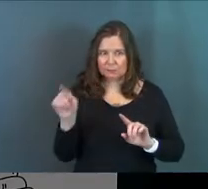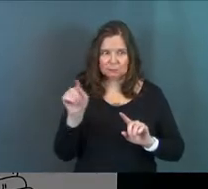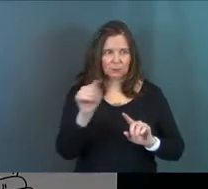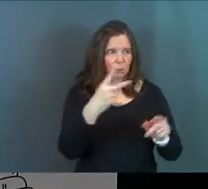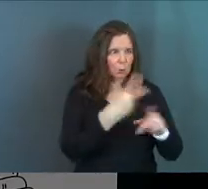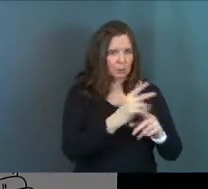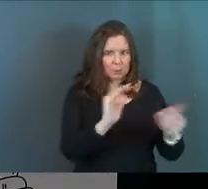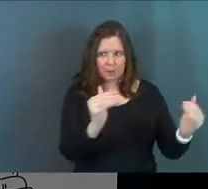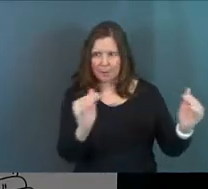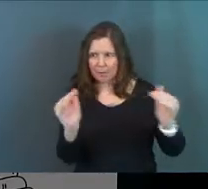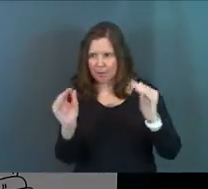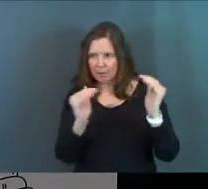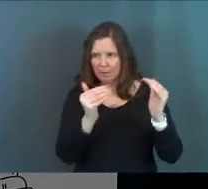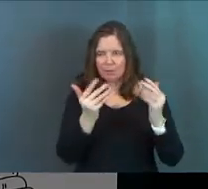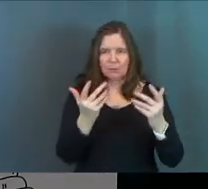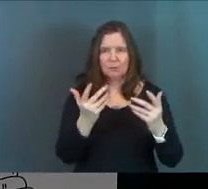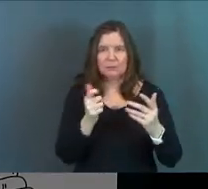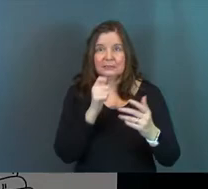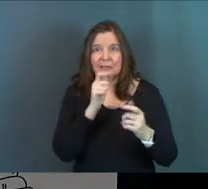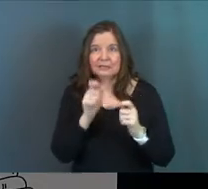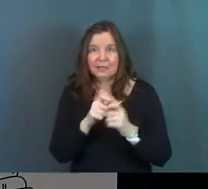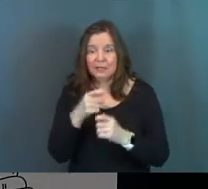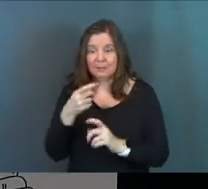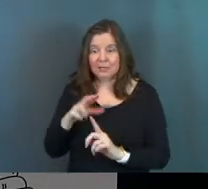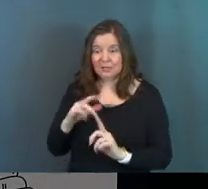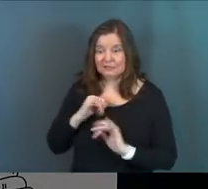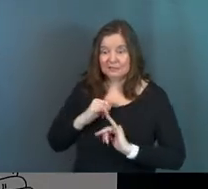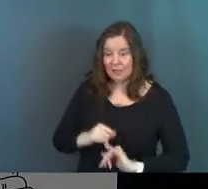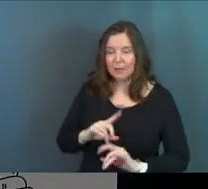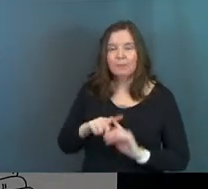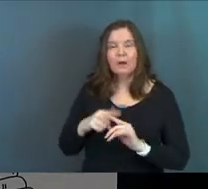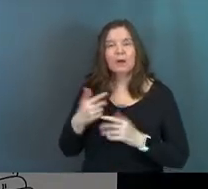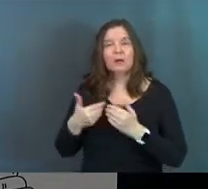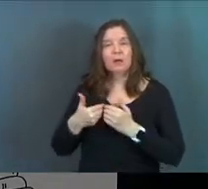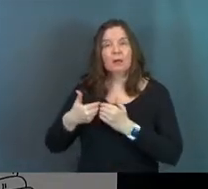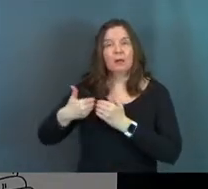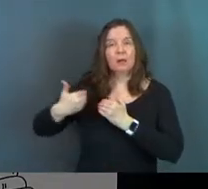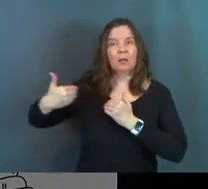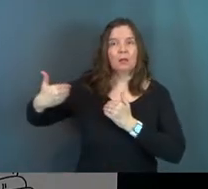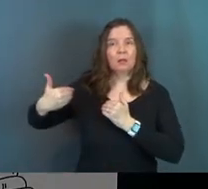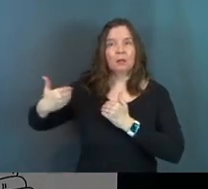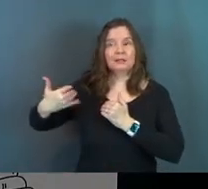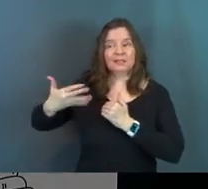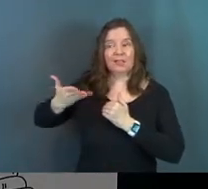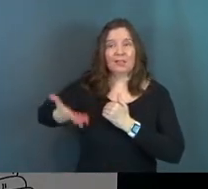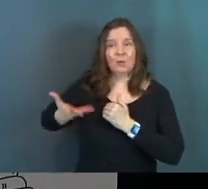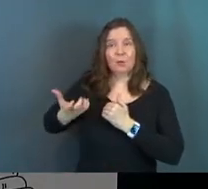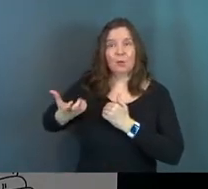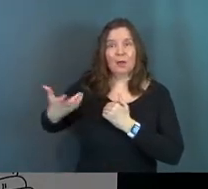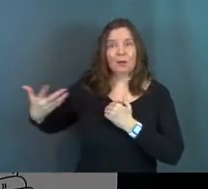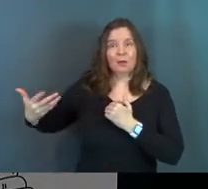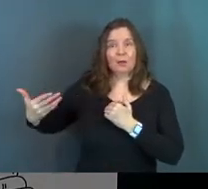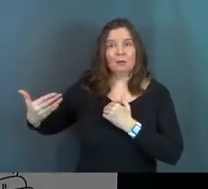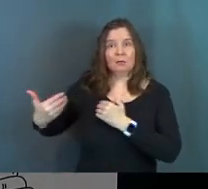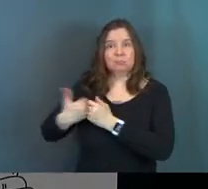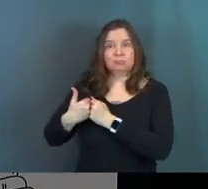whose is worse, even if we haven't done exactly what Peter did, the gap between us and our Father is still there, and we should want to just eradicate that